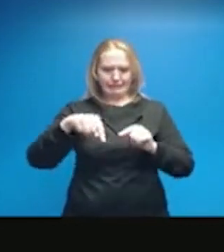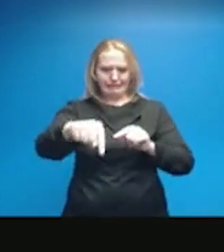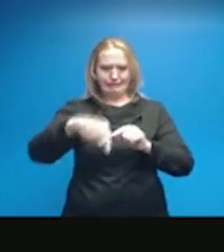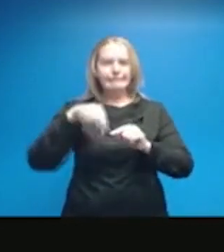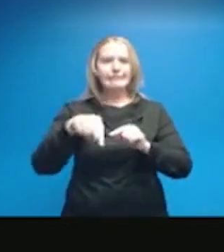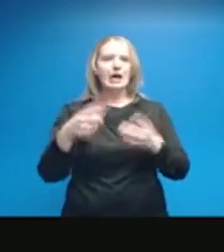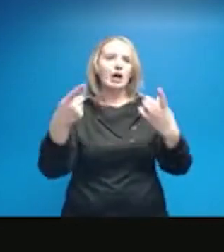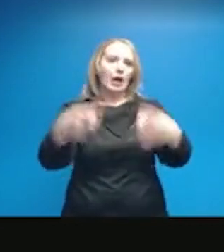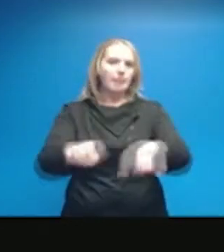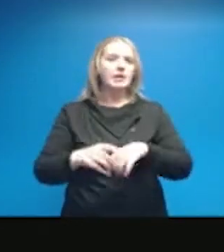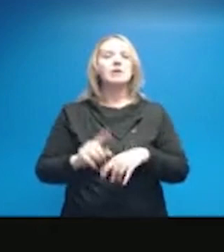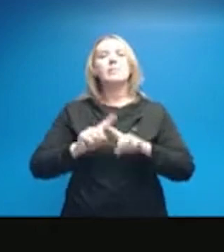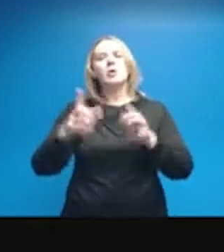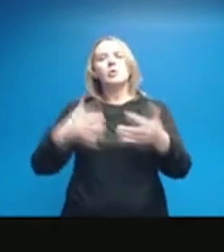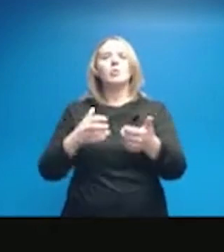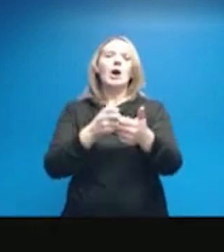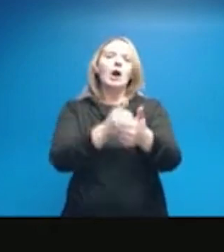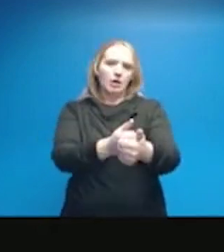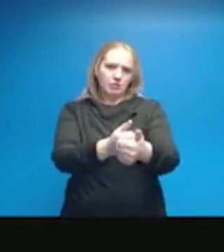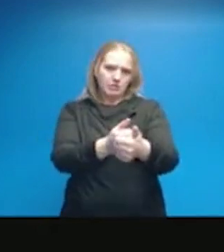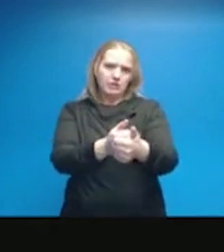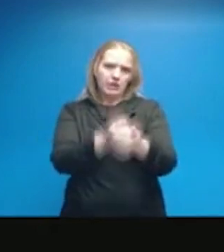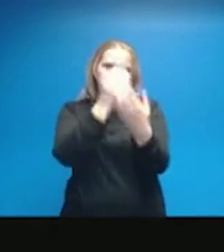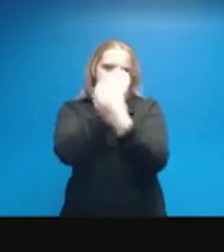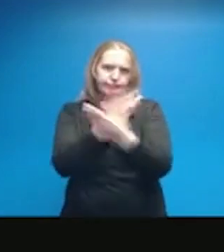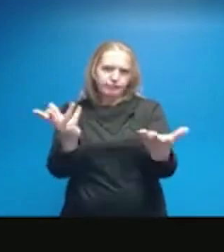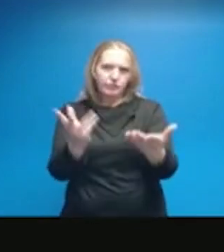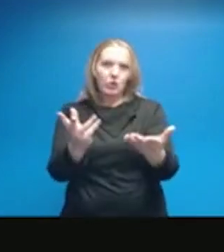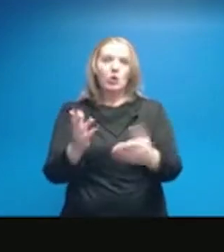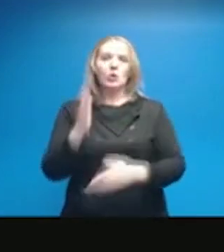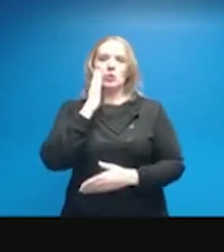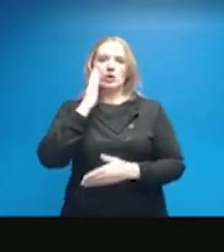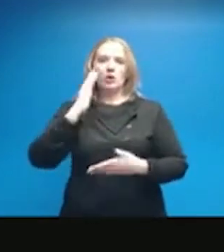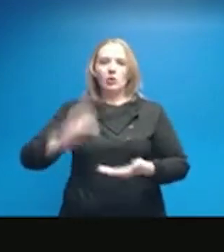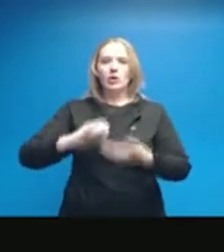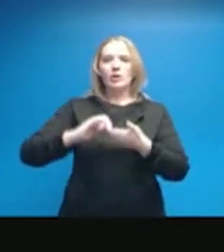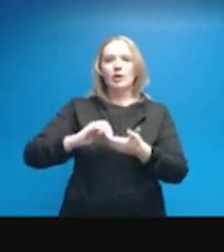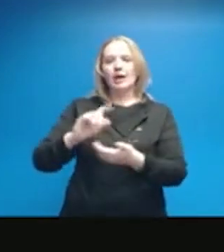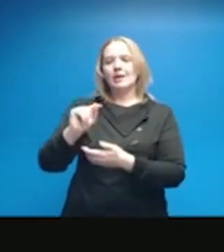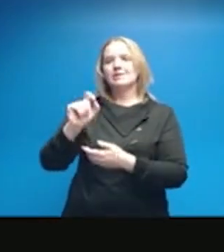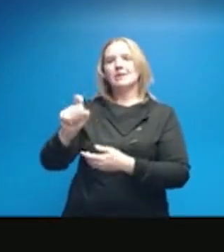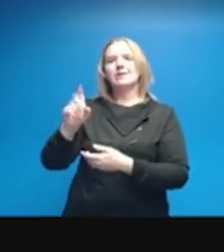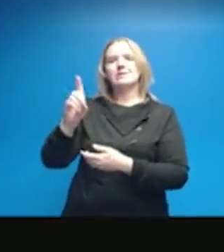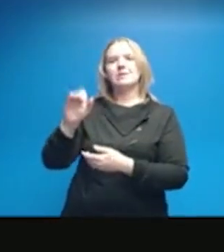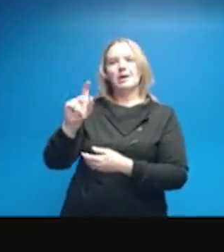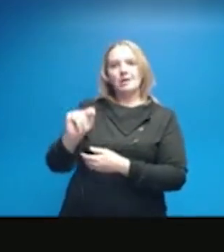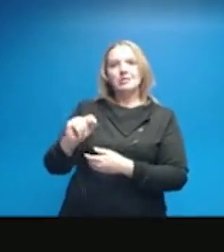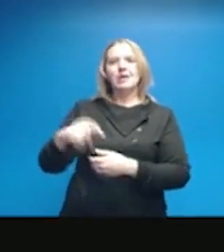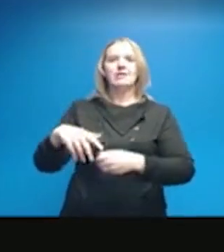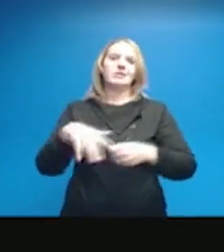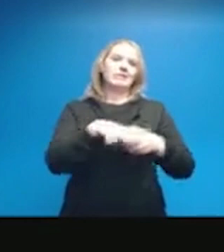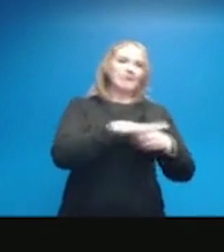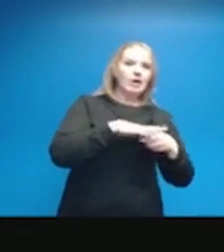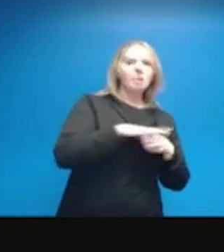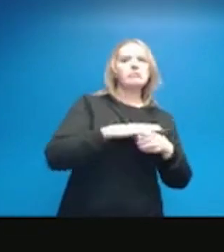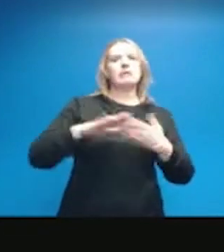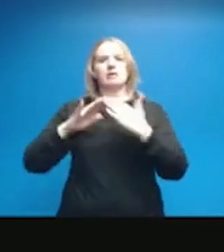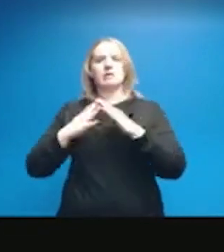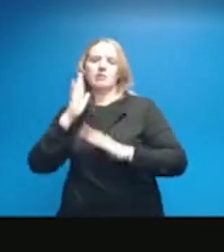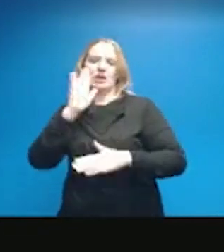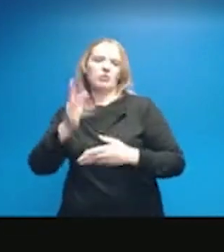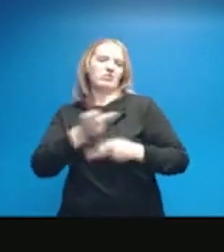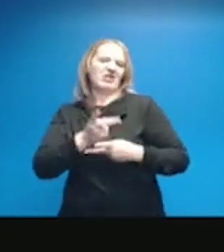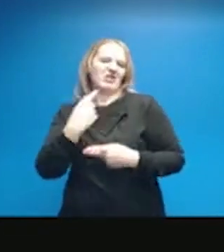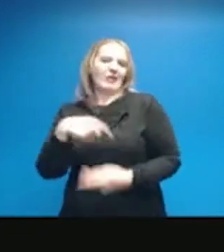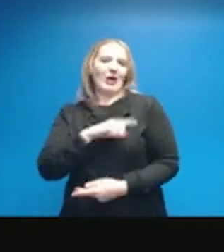we update that as soon as possible. And we know that with our partners at TxDOT and the county and the city, that they'll get that taken care of